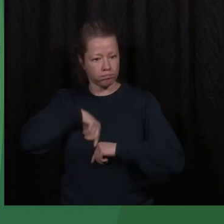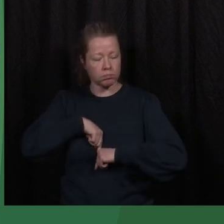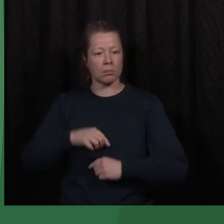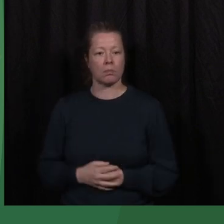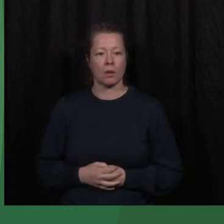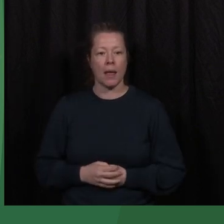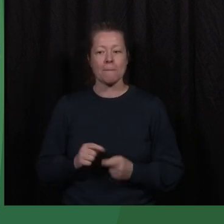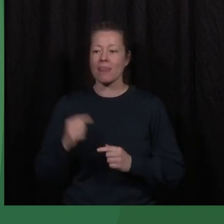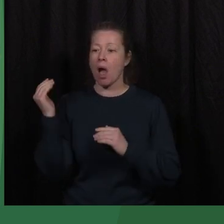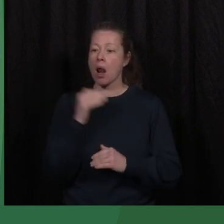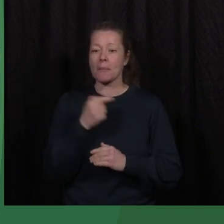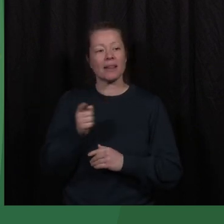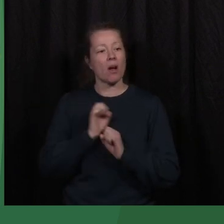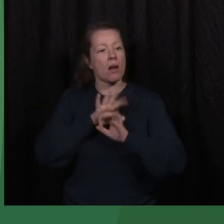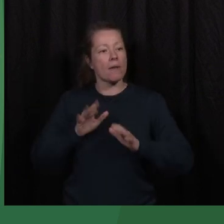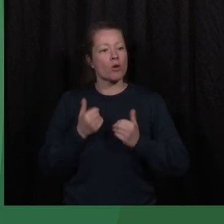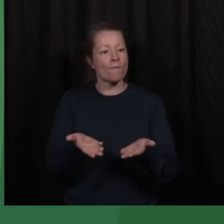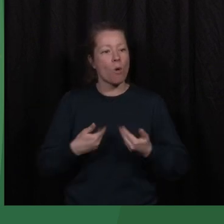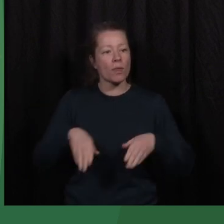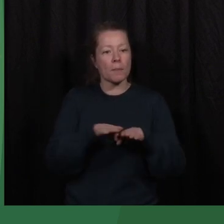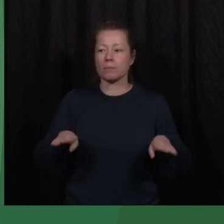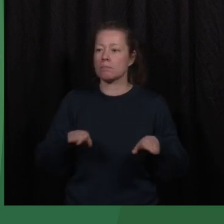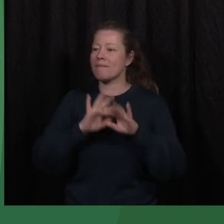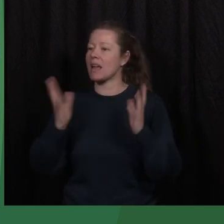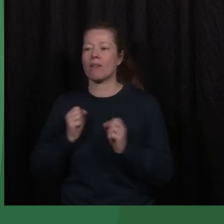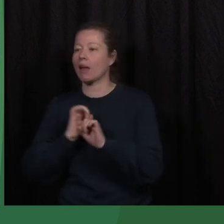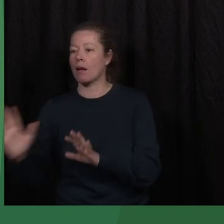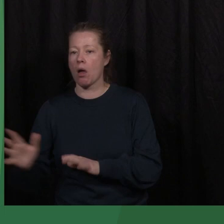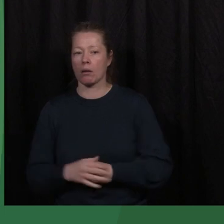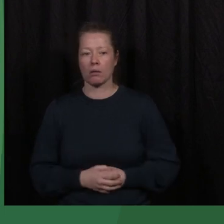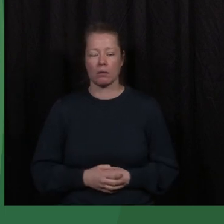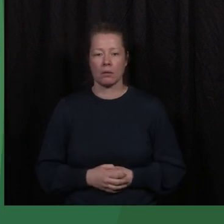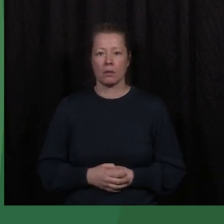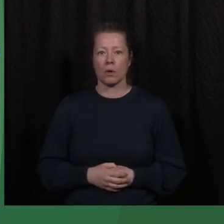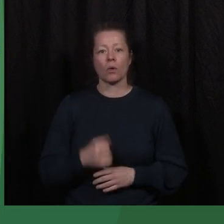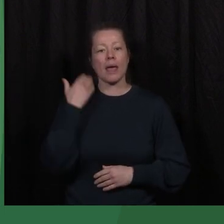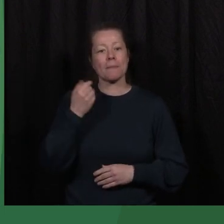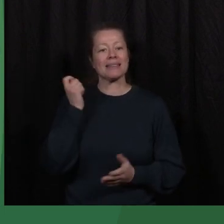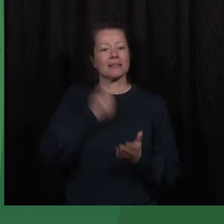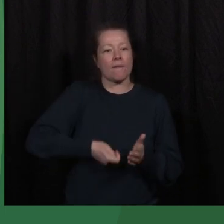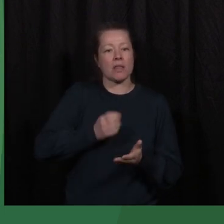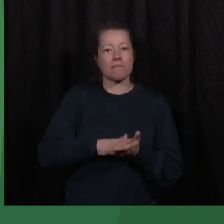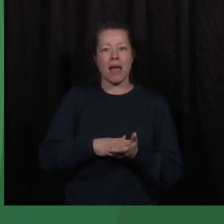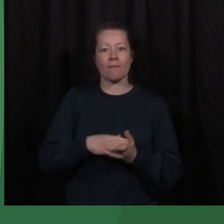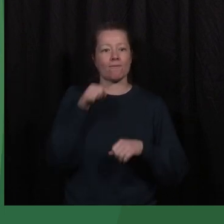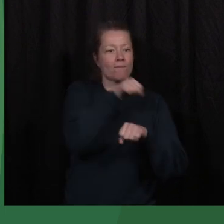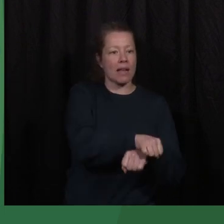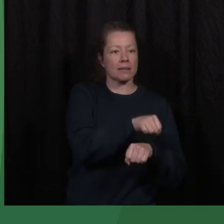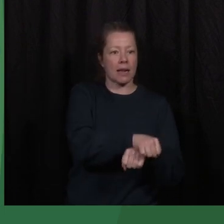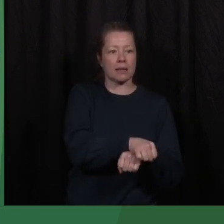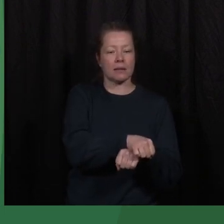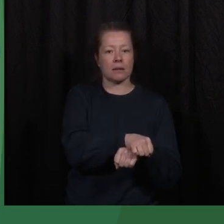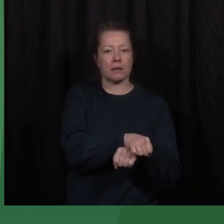But the Arabs were ready for democracy, but the world was not. And I was punished with imprisonment and